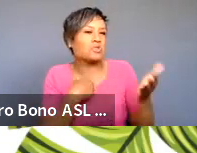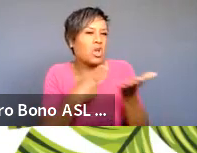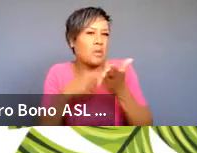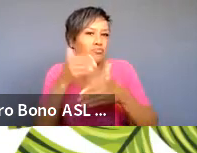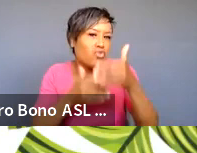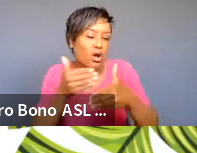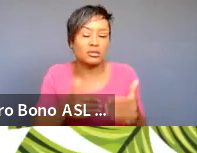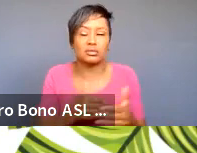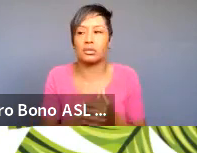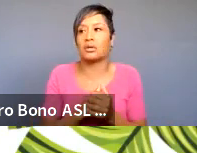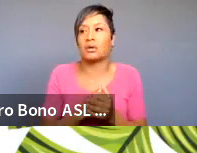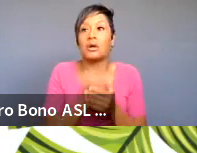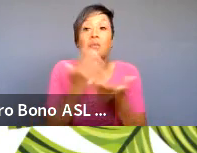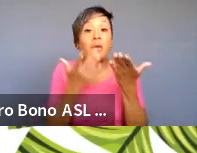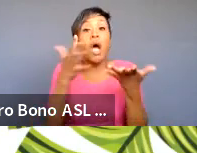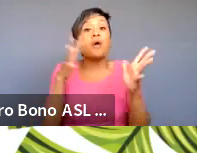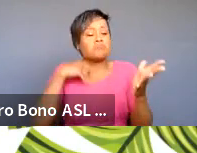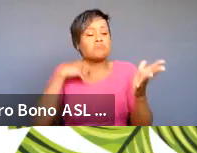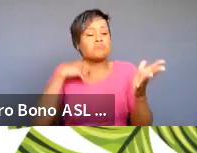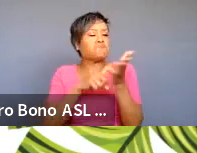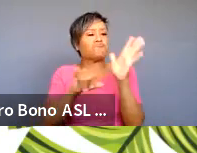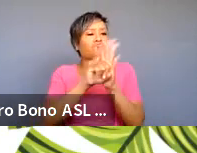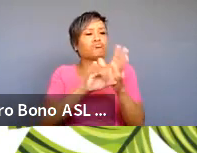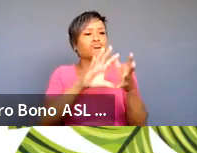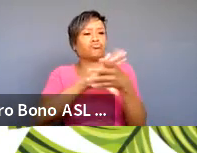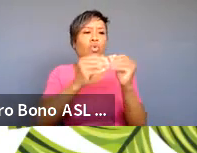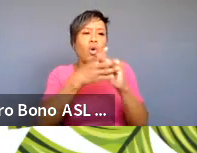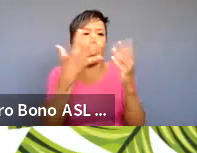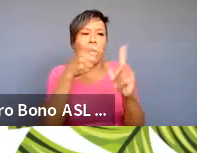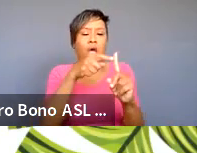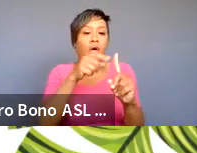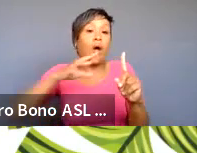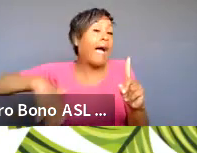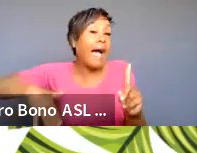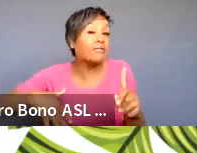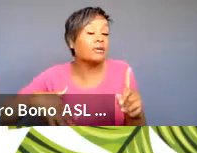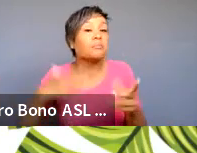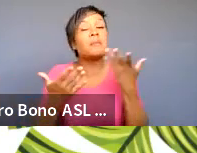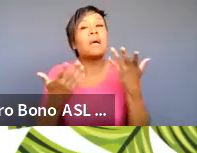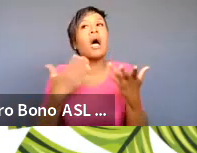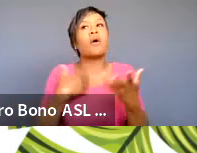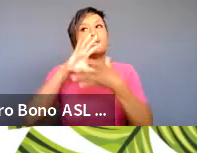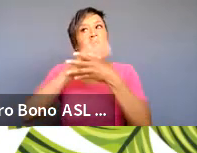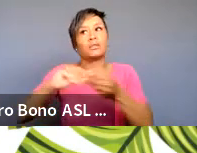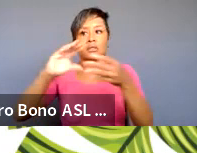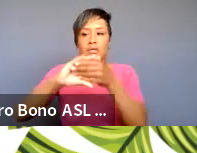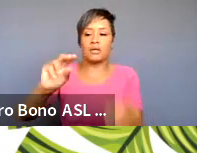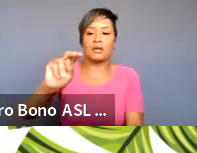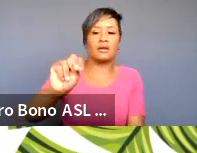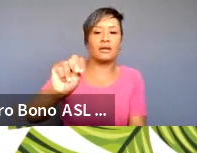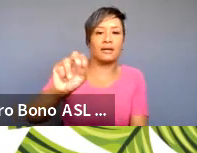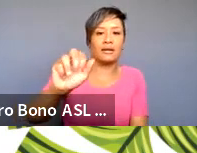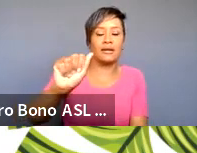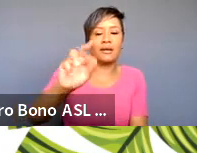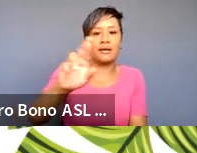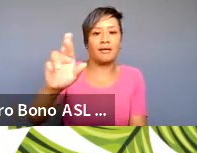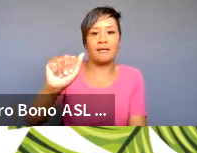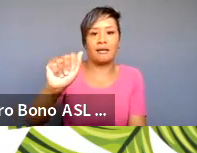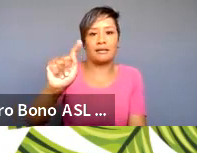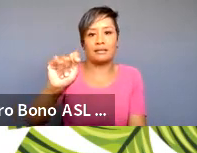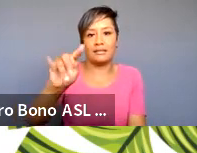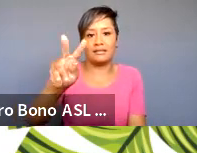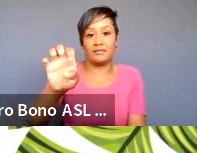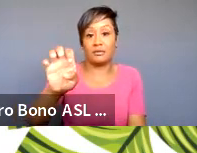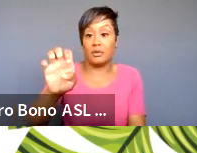maybe you haven't but maybe you want to draw out narrative narrative is not the story